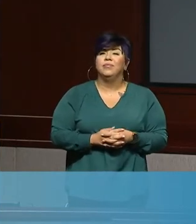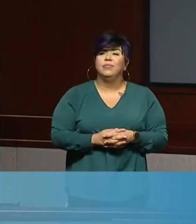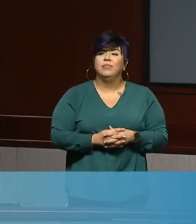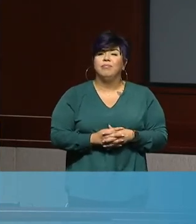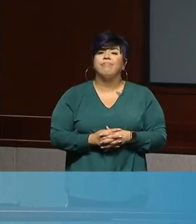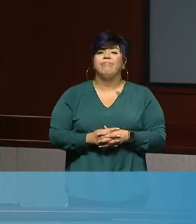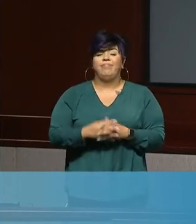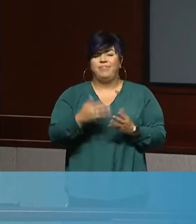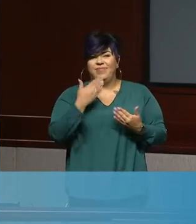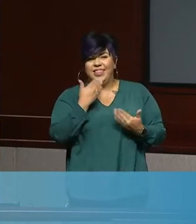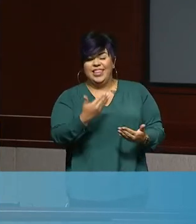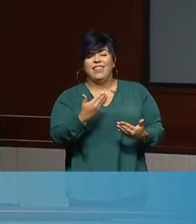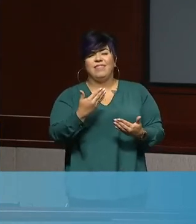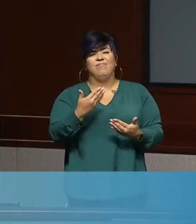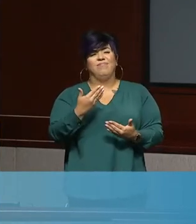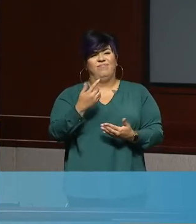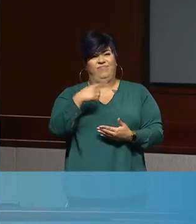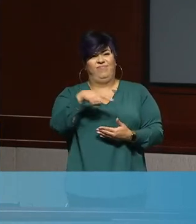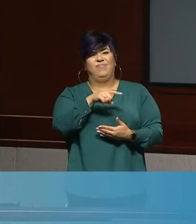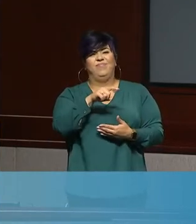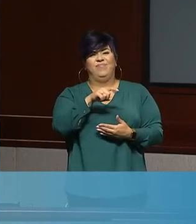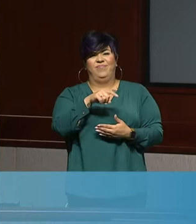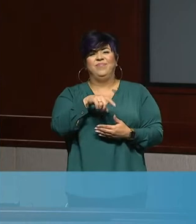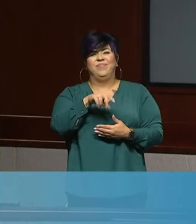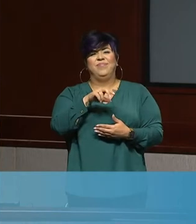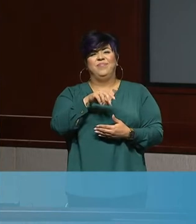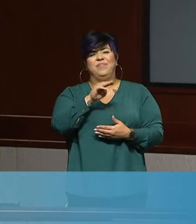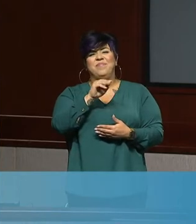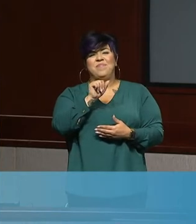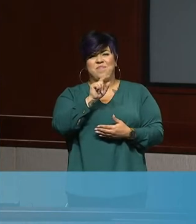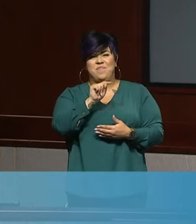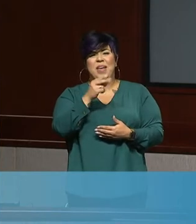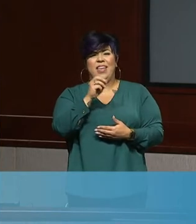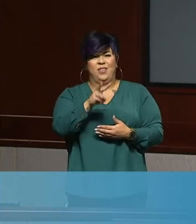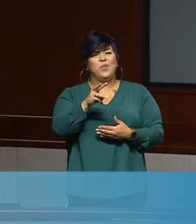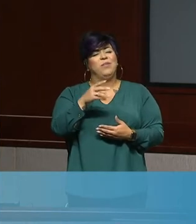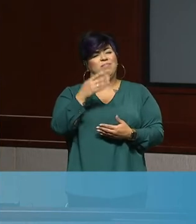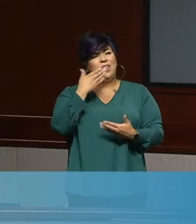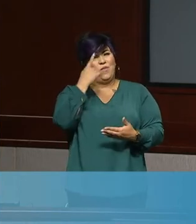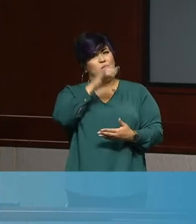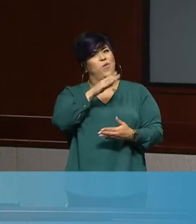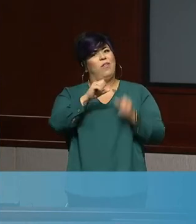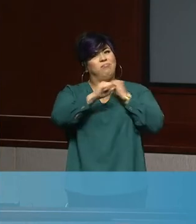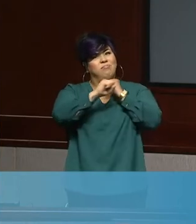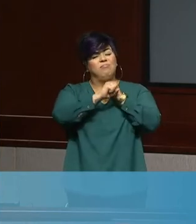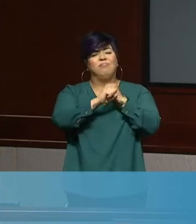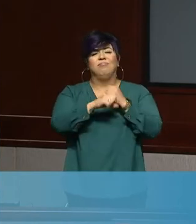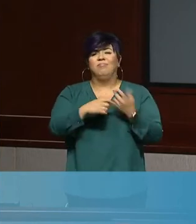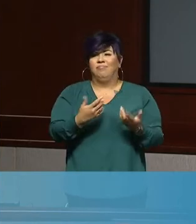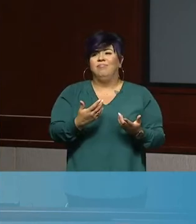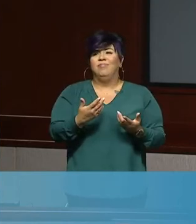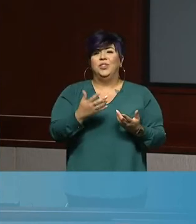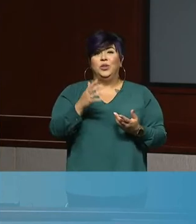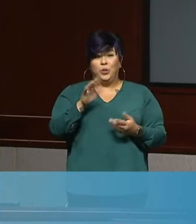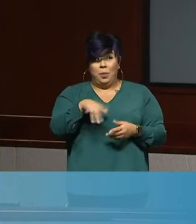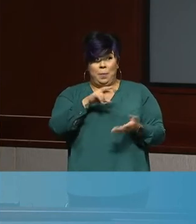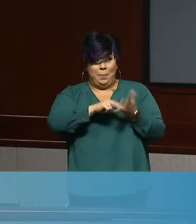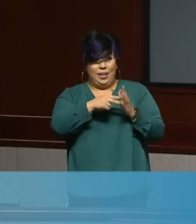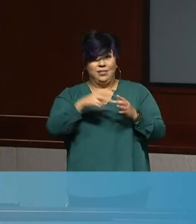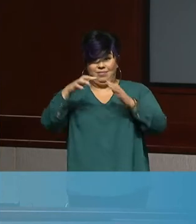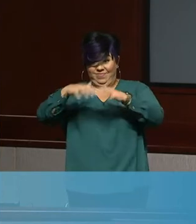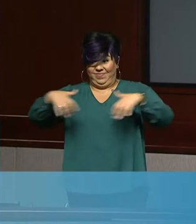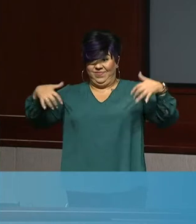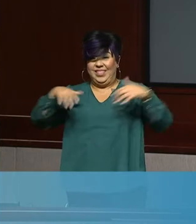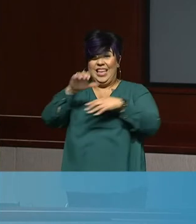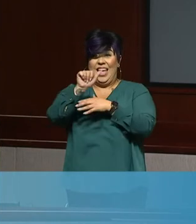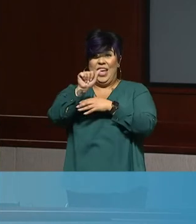Thank you for that, Mr. Riley. We appreciate it. That is every event in the Mechanics Bank Arena, not just